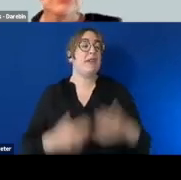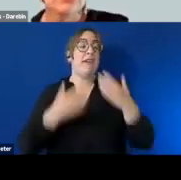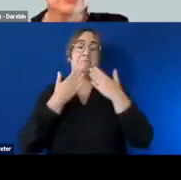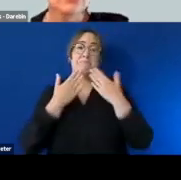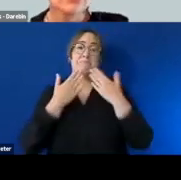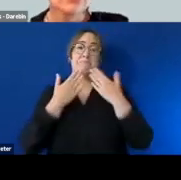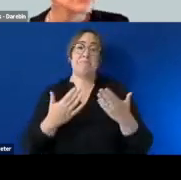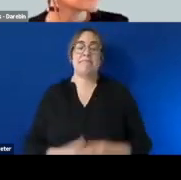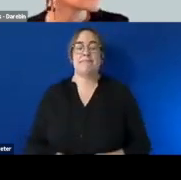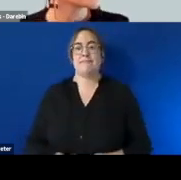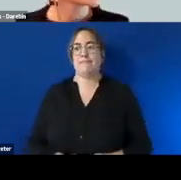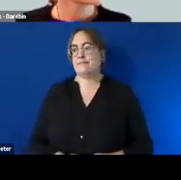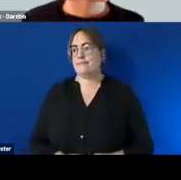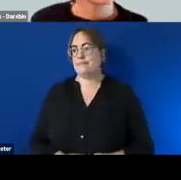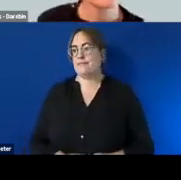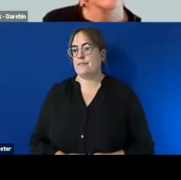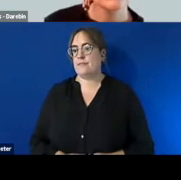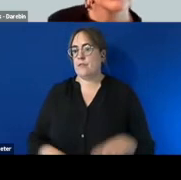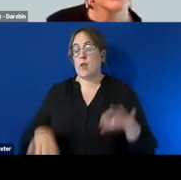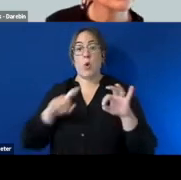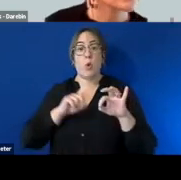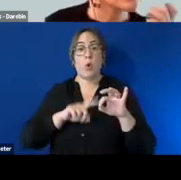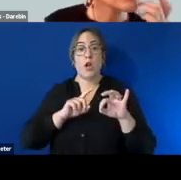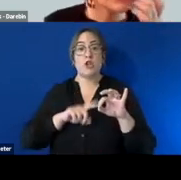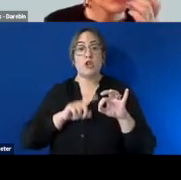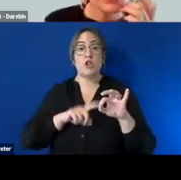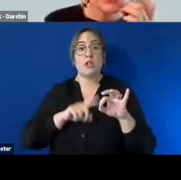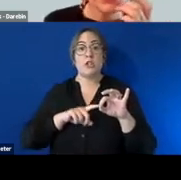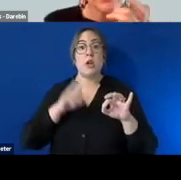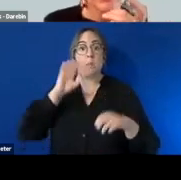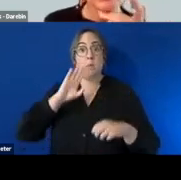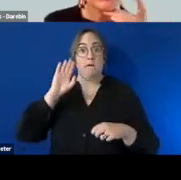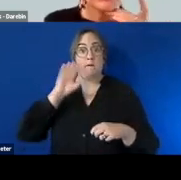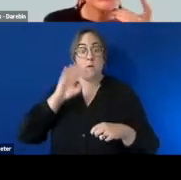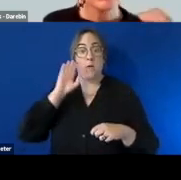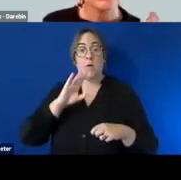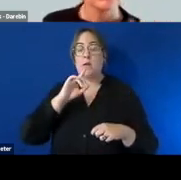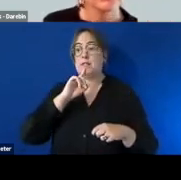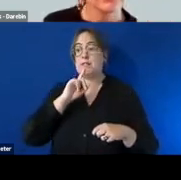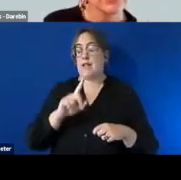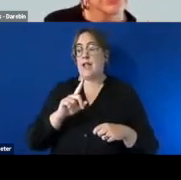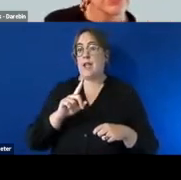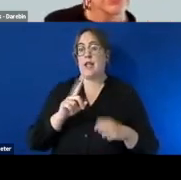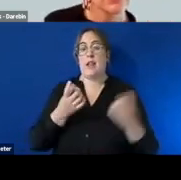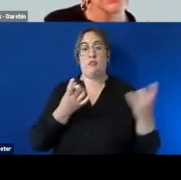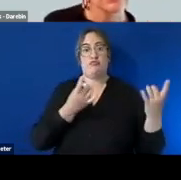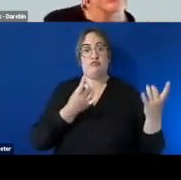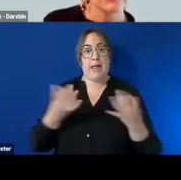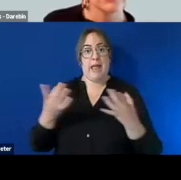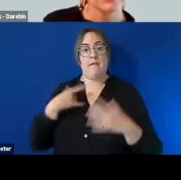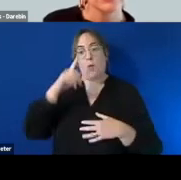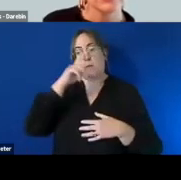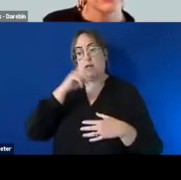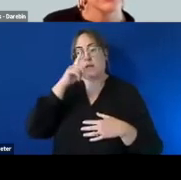i've just been prompted um the question that we had before about um preparations for people returning to the